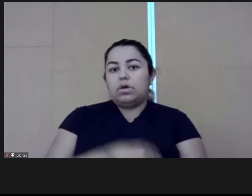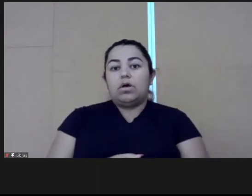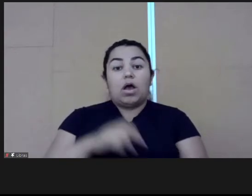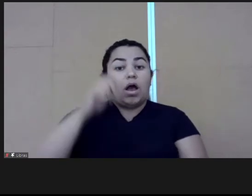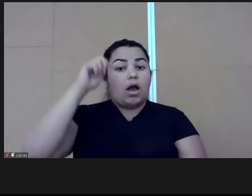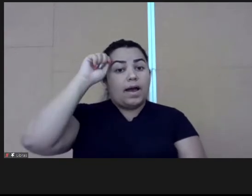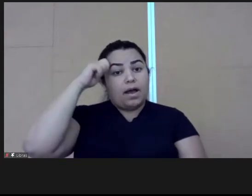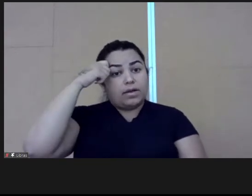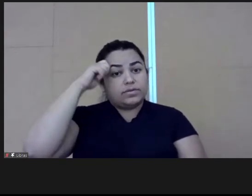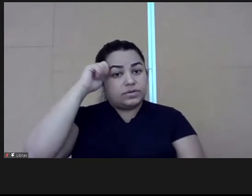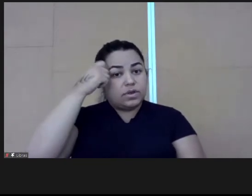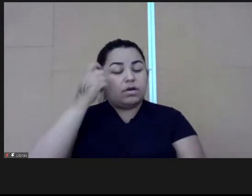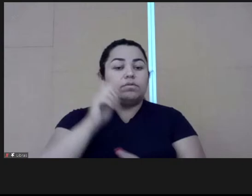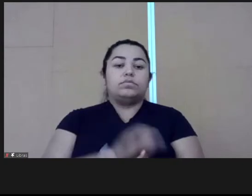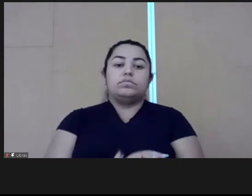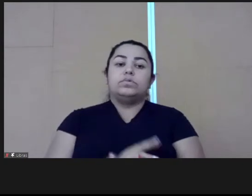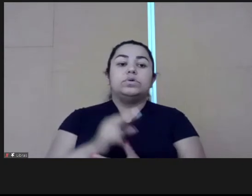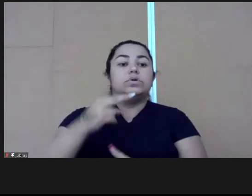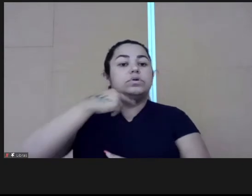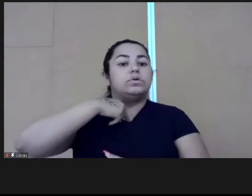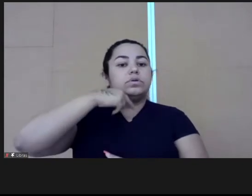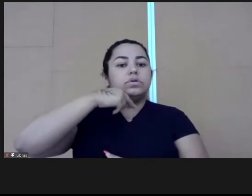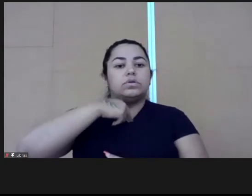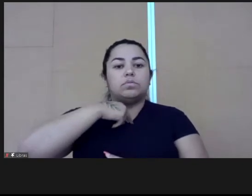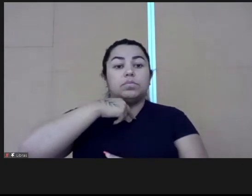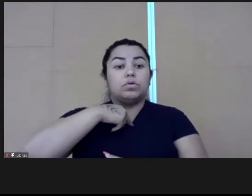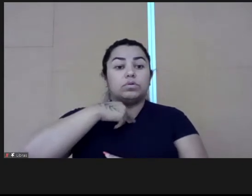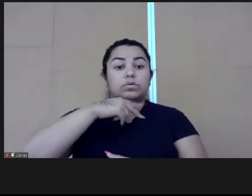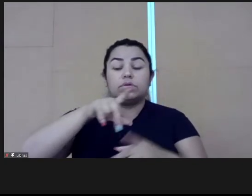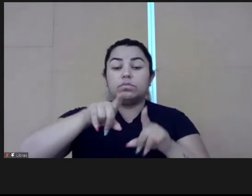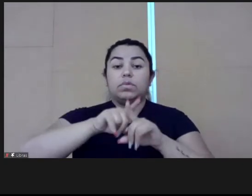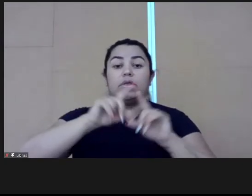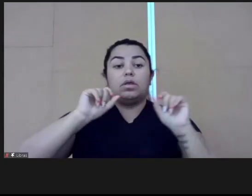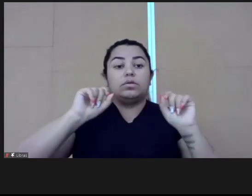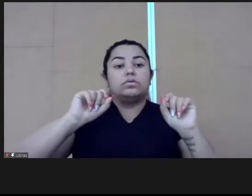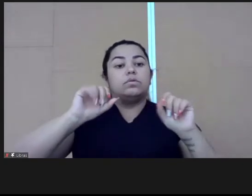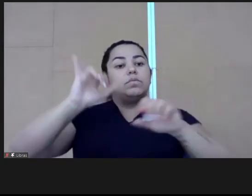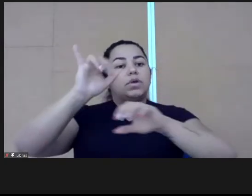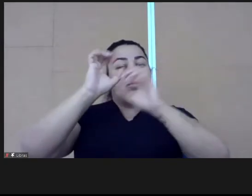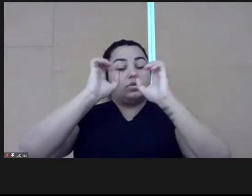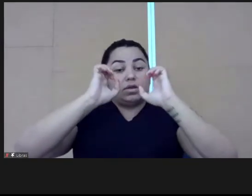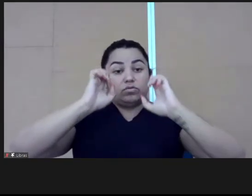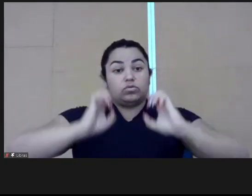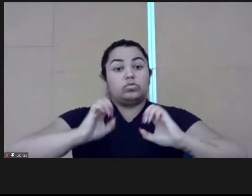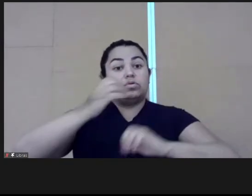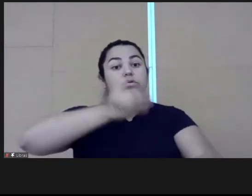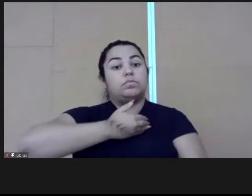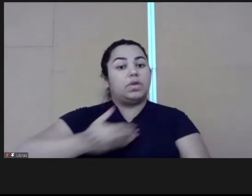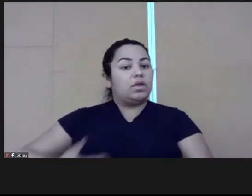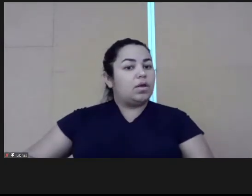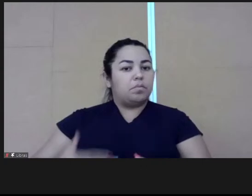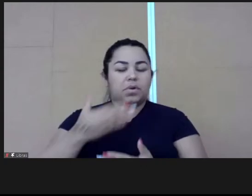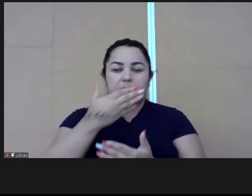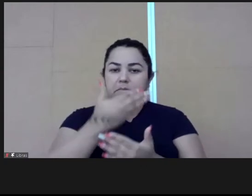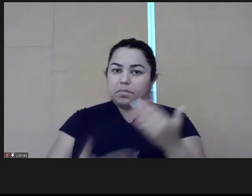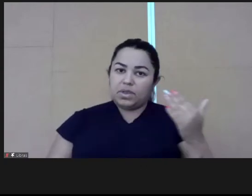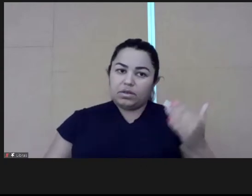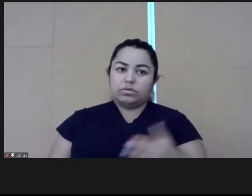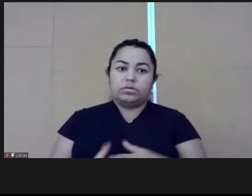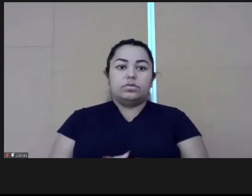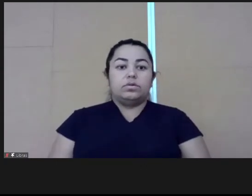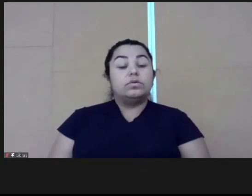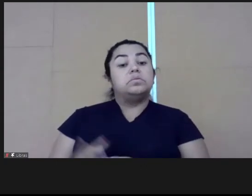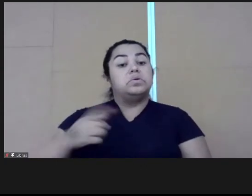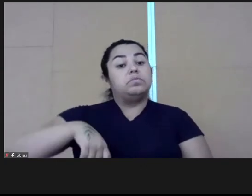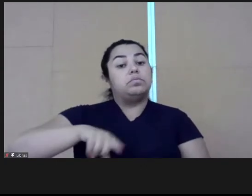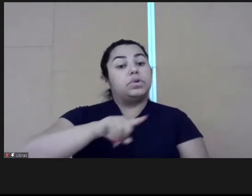race, cultural way, when you cannot just take, leave that aside of the government, it's a